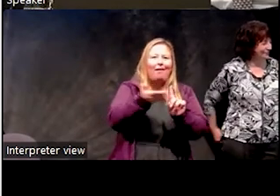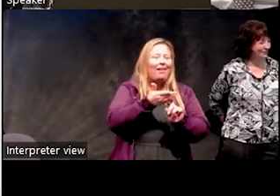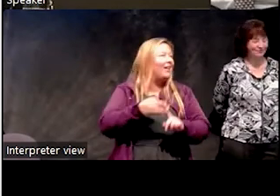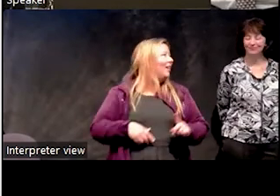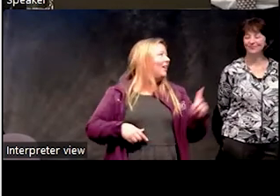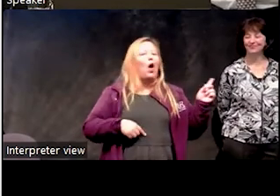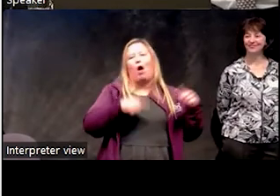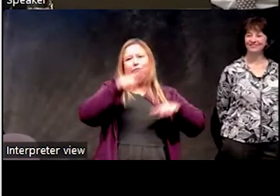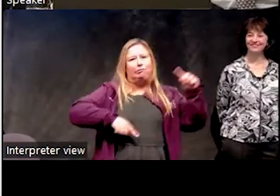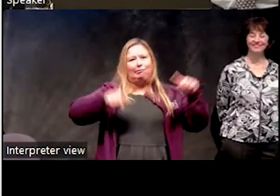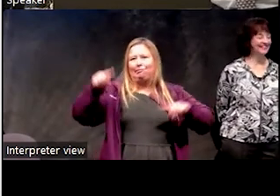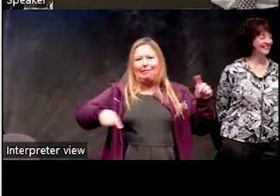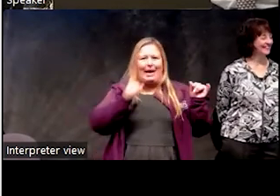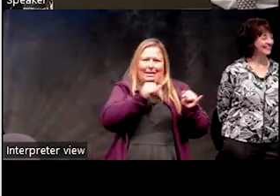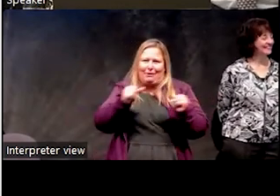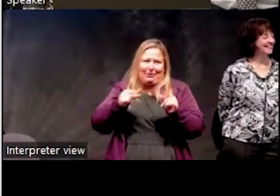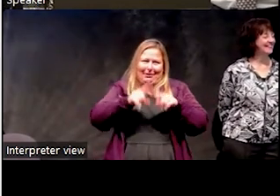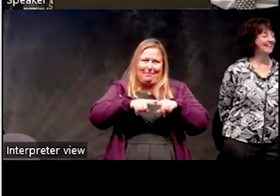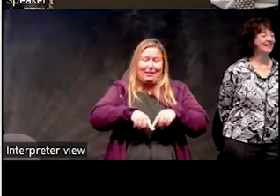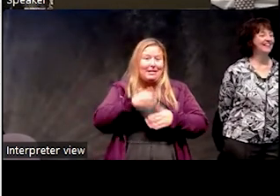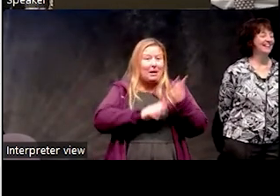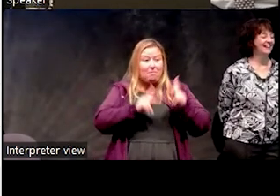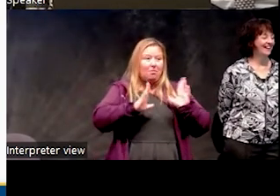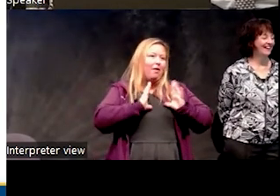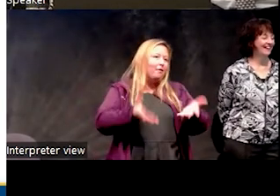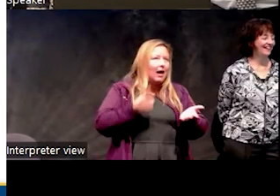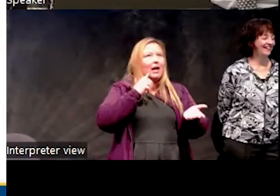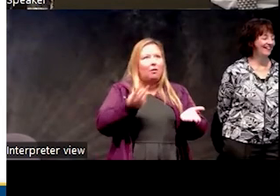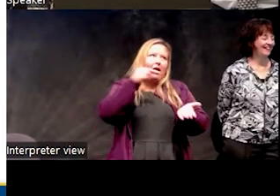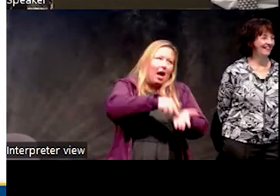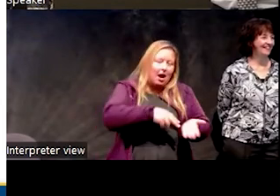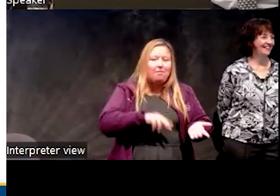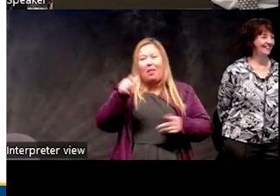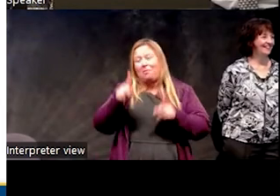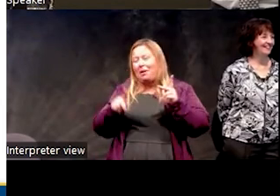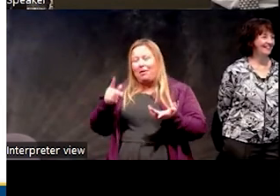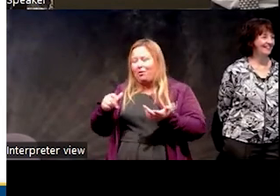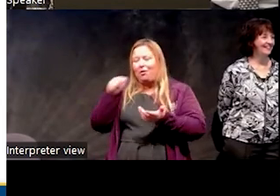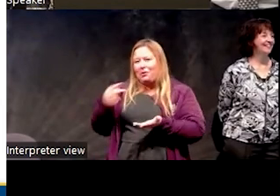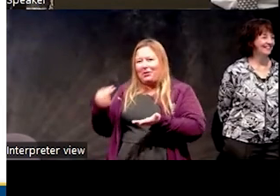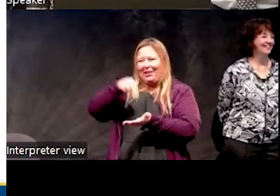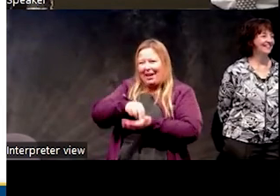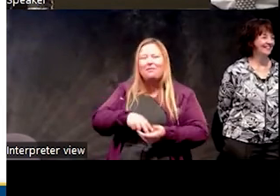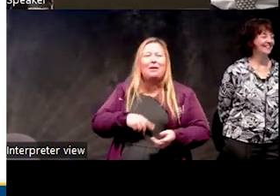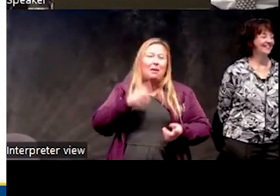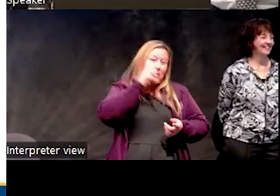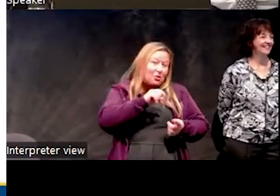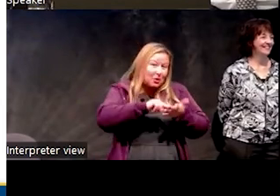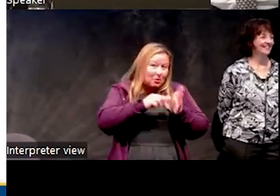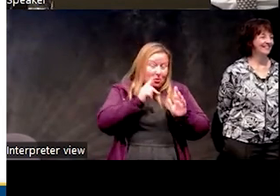this is variably tricky. It's pretty individual. Some people do find that other people don't. I'm assuming this is like in the morning when they're done sleeping,